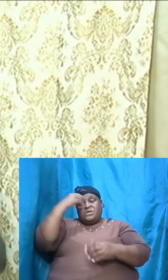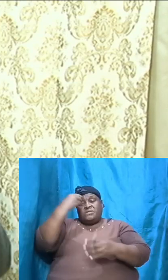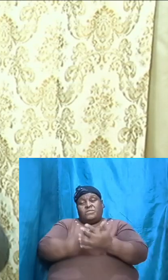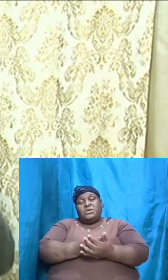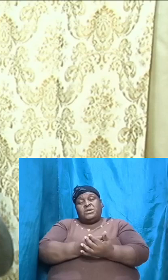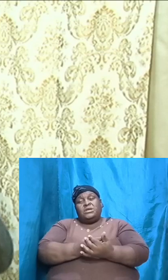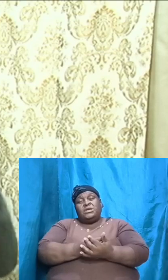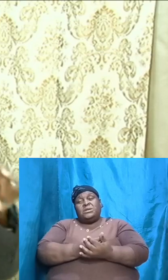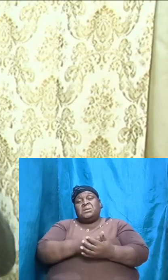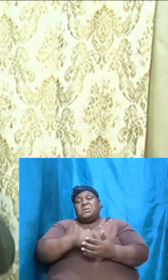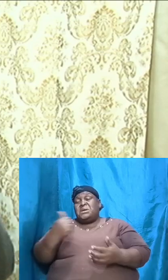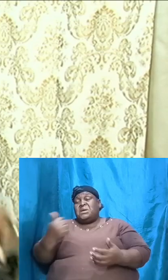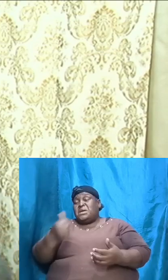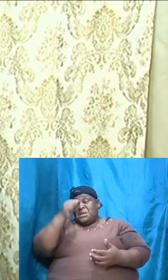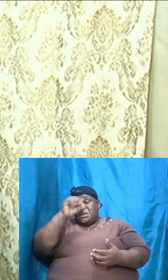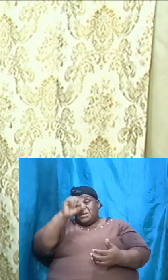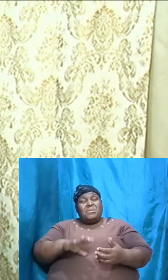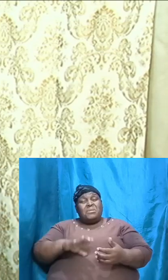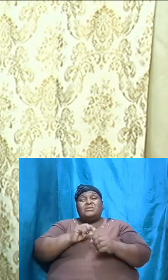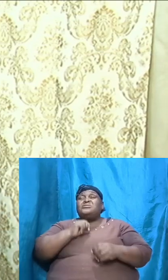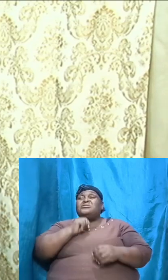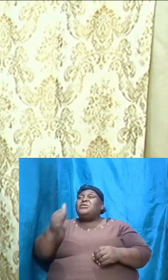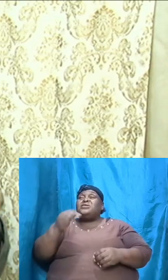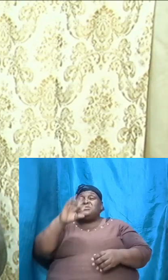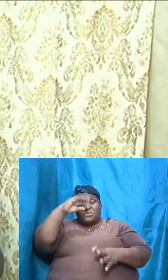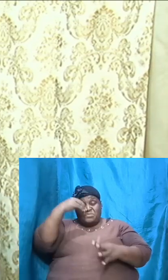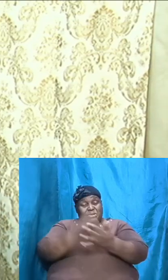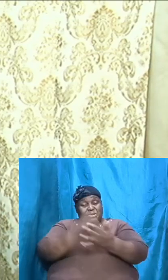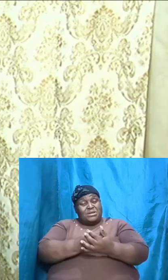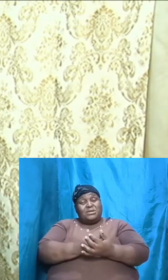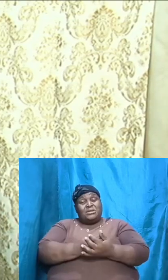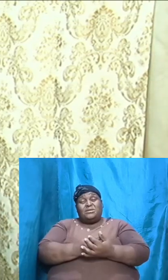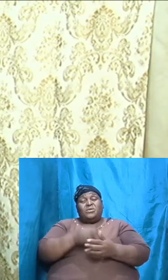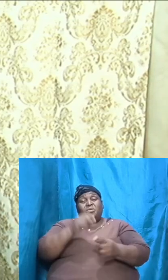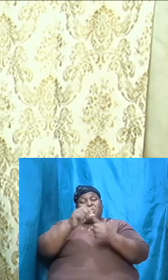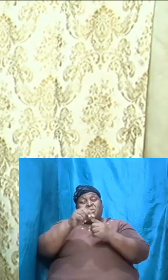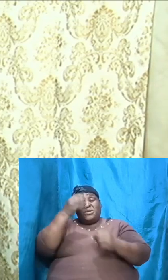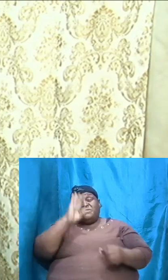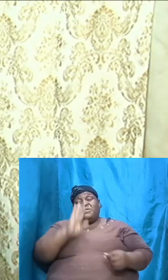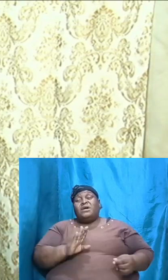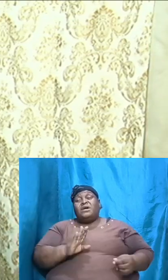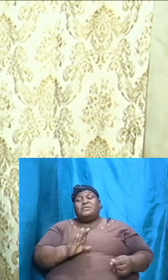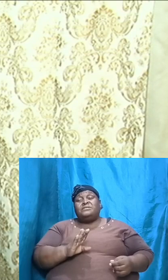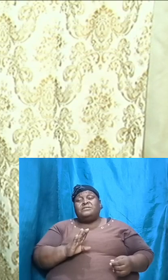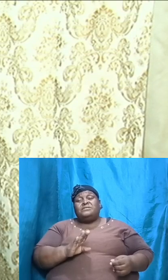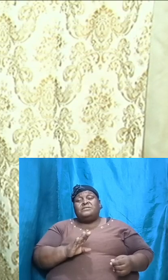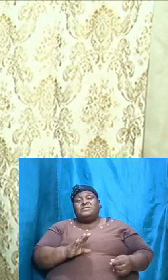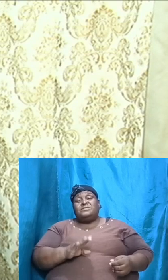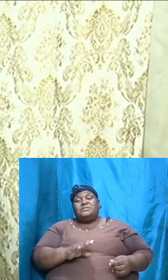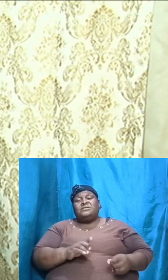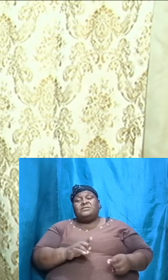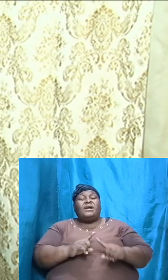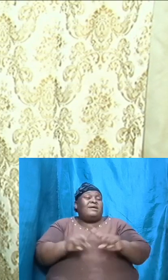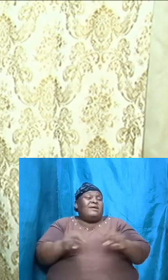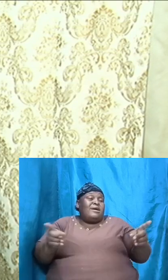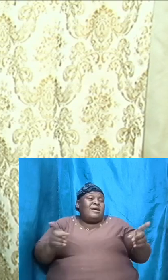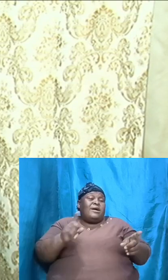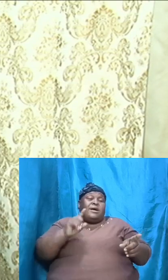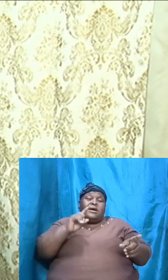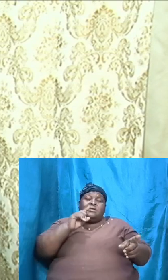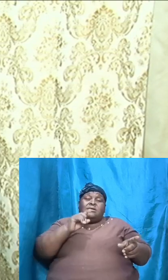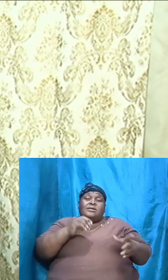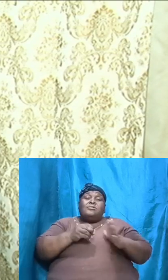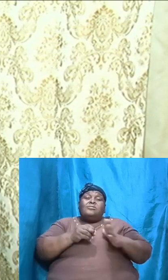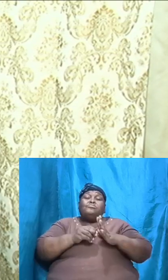any man who is not obedient to the word of God any saint who is not obedient to the word of God cannot prove themselves